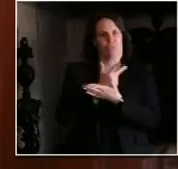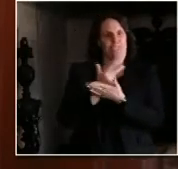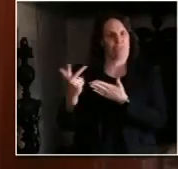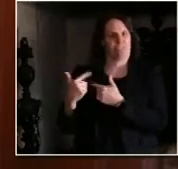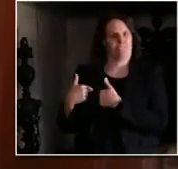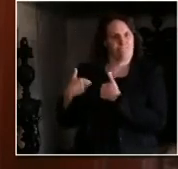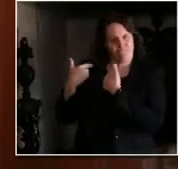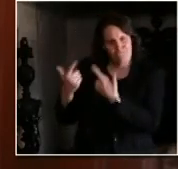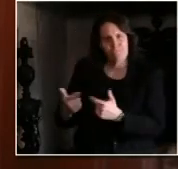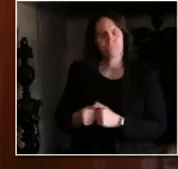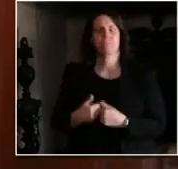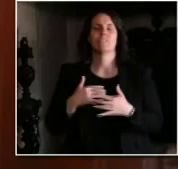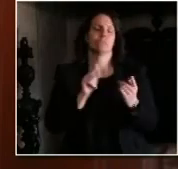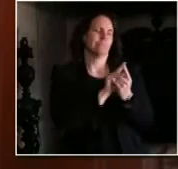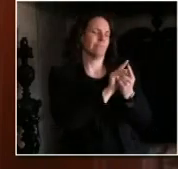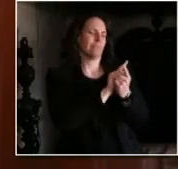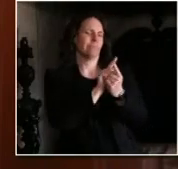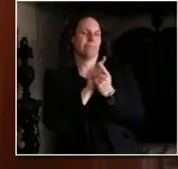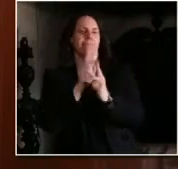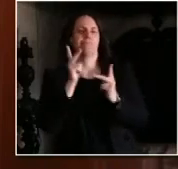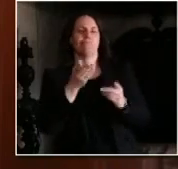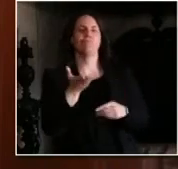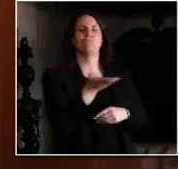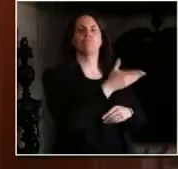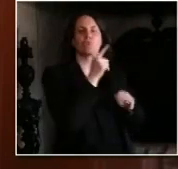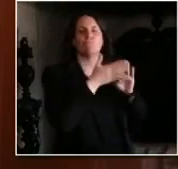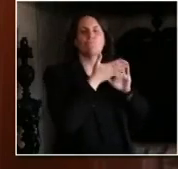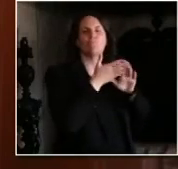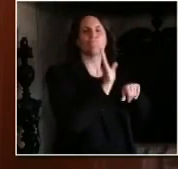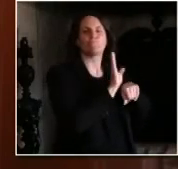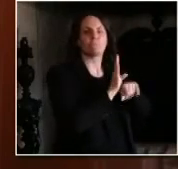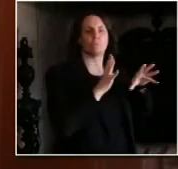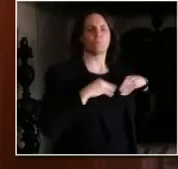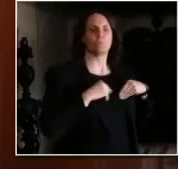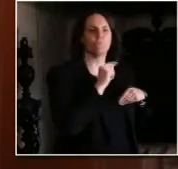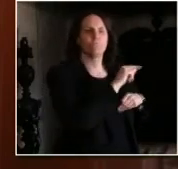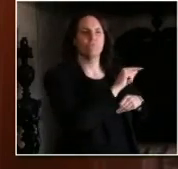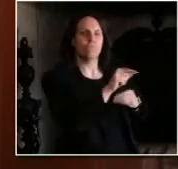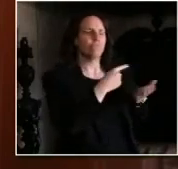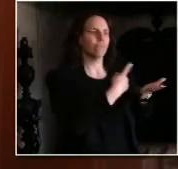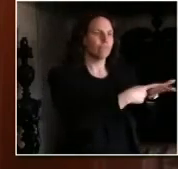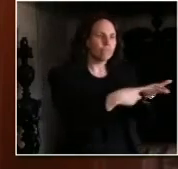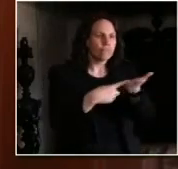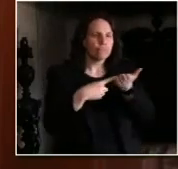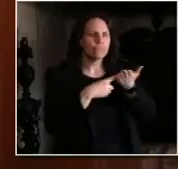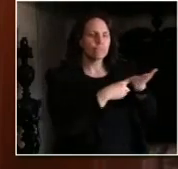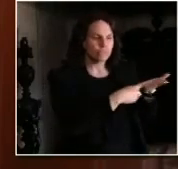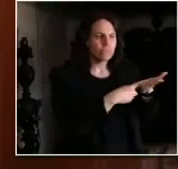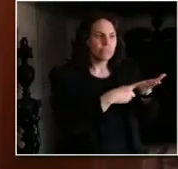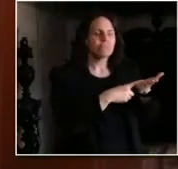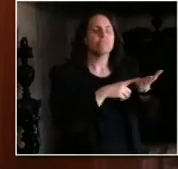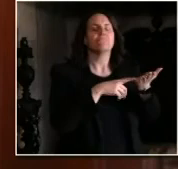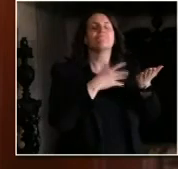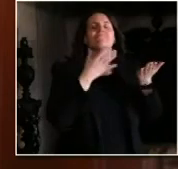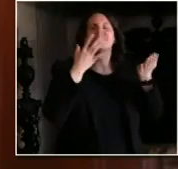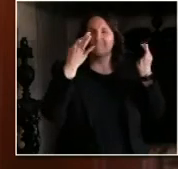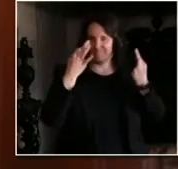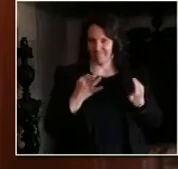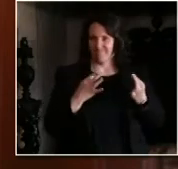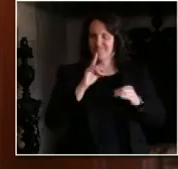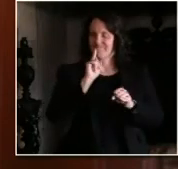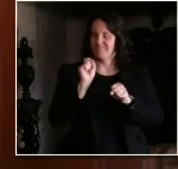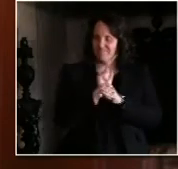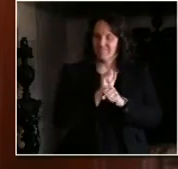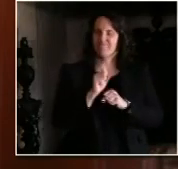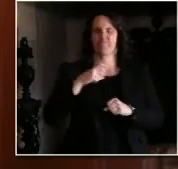an all-hands-on-deck approach to stopping the spread of COVID-19 in Wisconsin. Each and every one of us had to